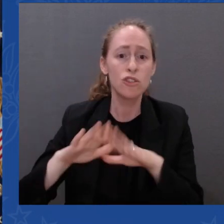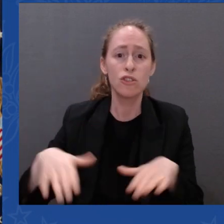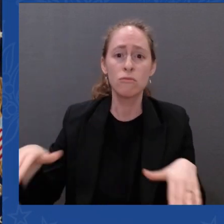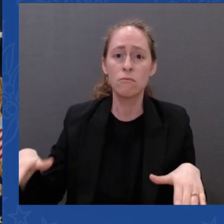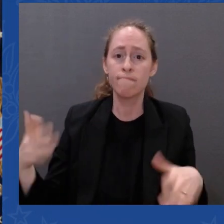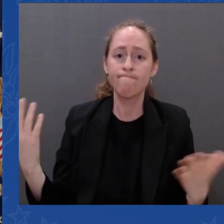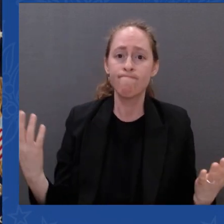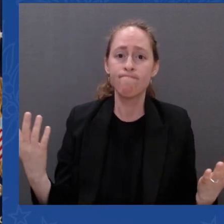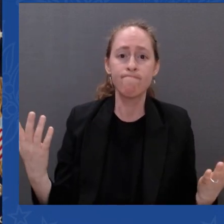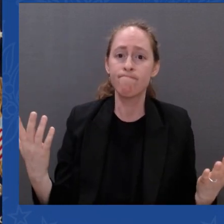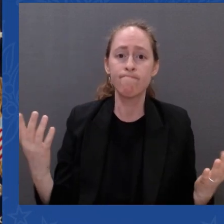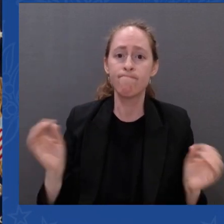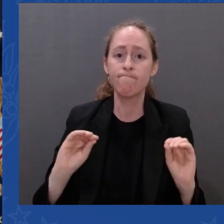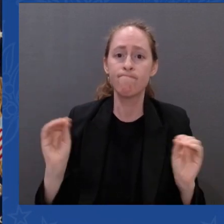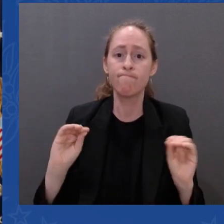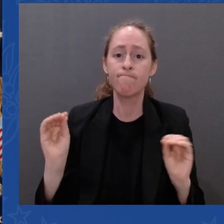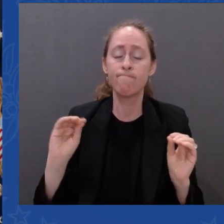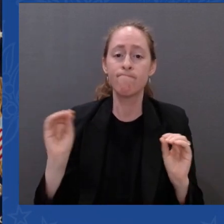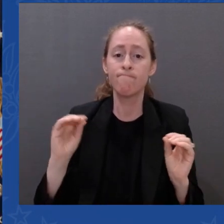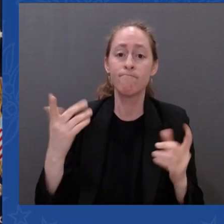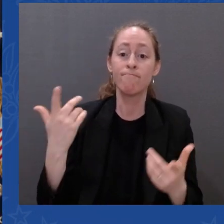Parents will never be the same.